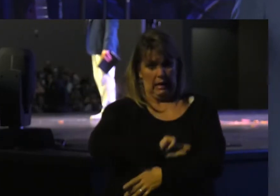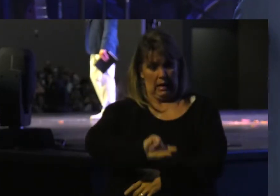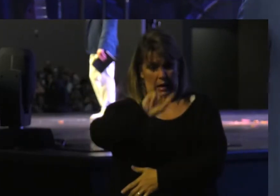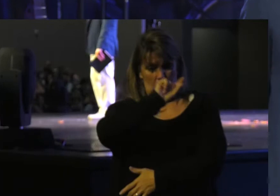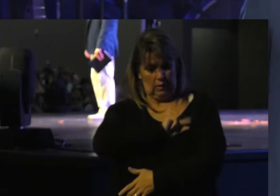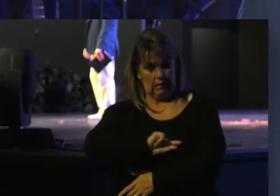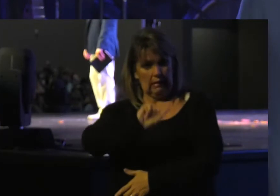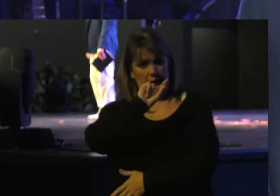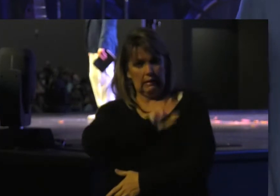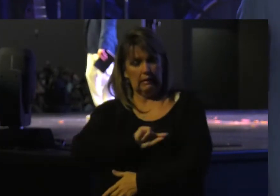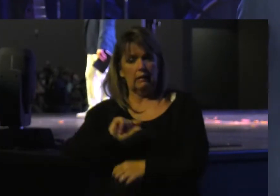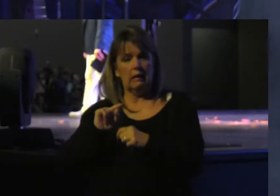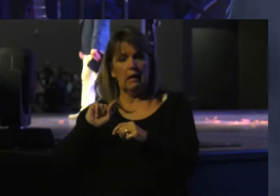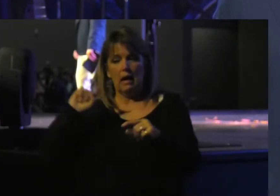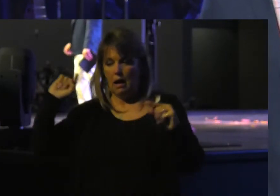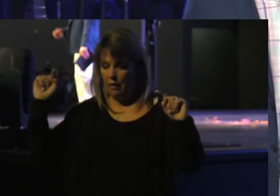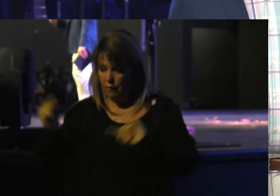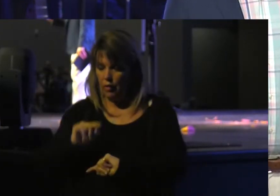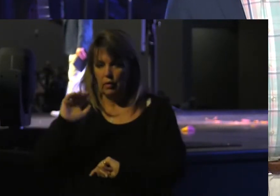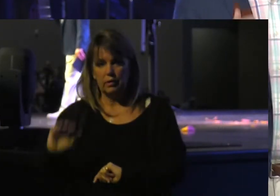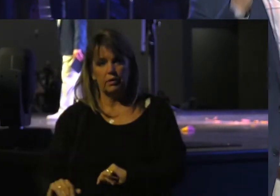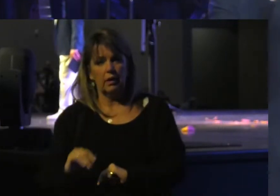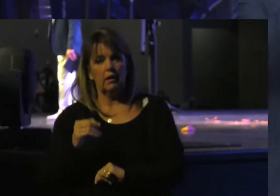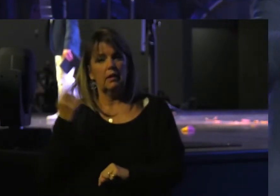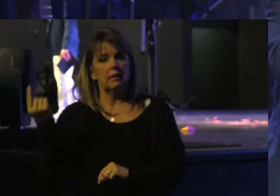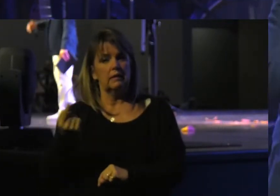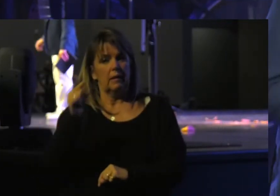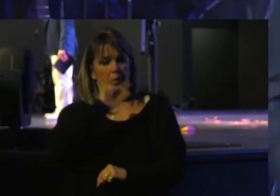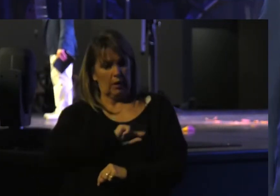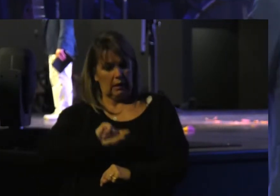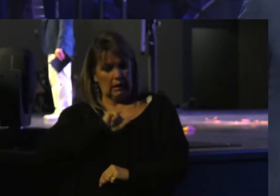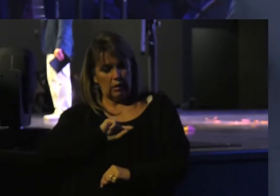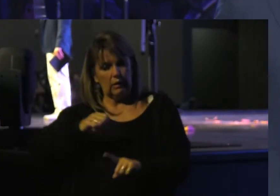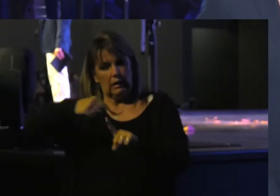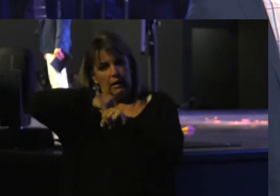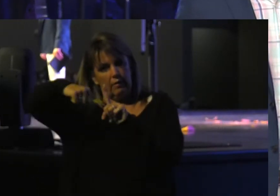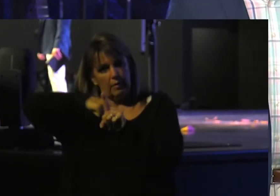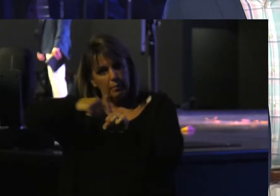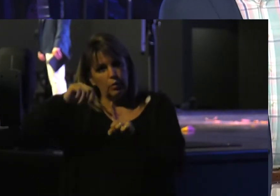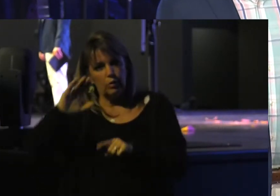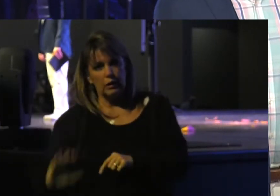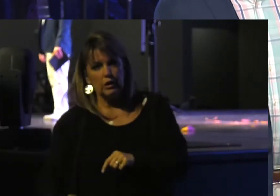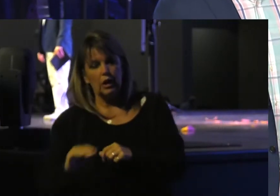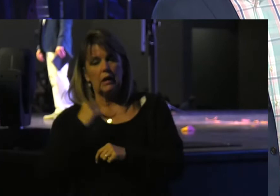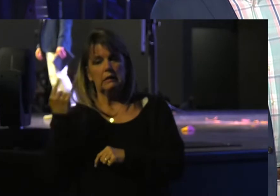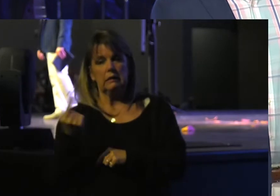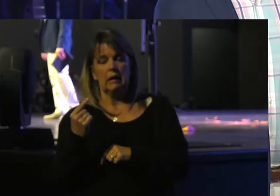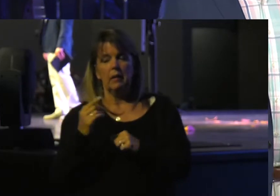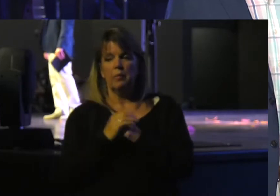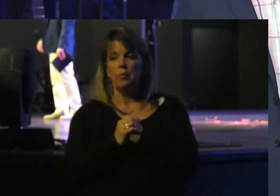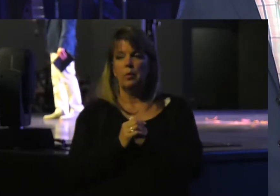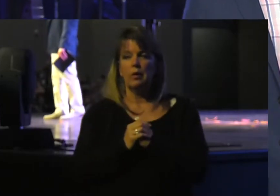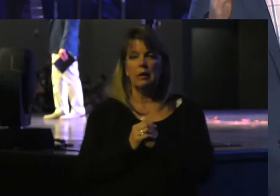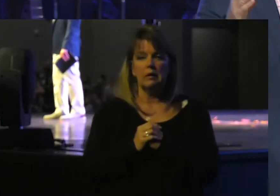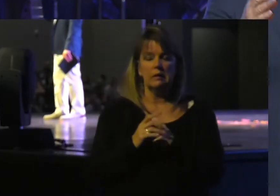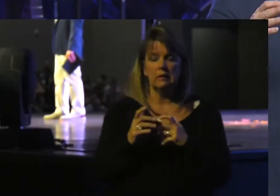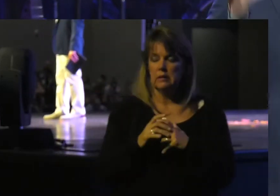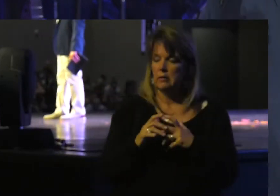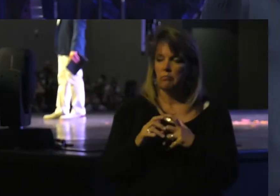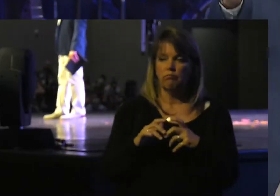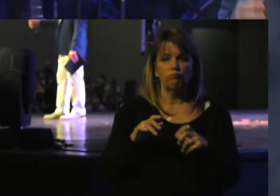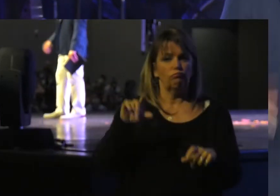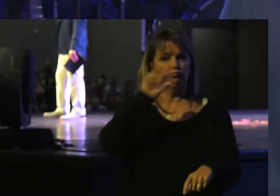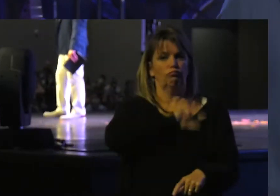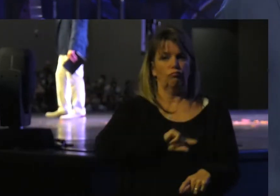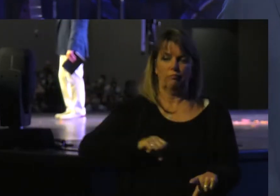Of harming A child Even someone Guilty Of abusing A child Even someone In an alcoholic Rage Guilty